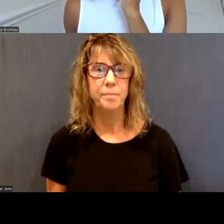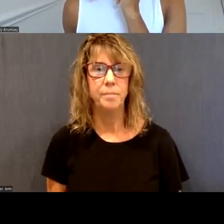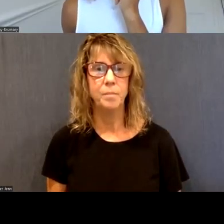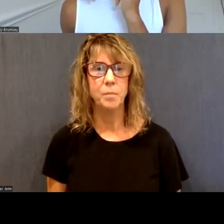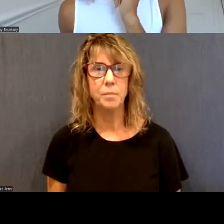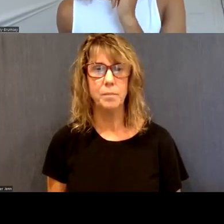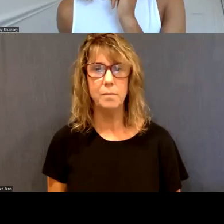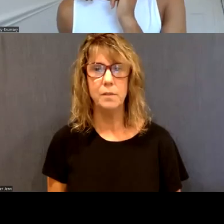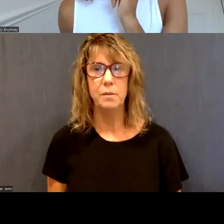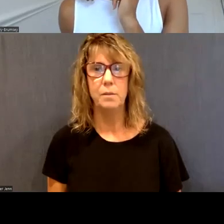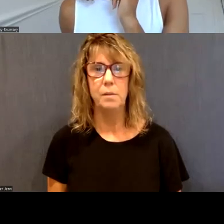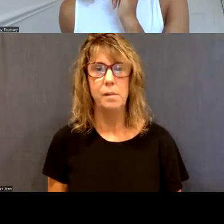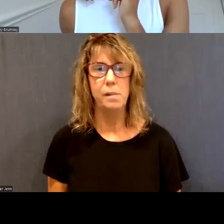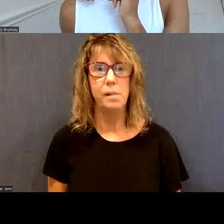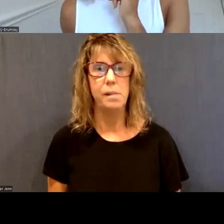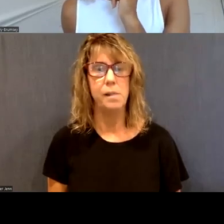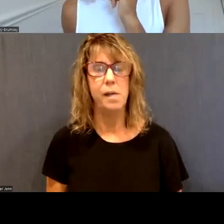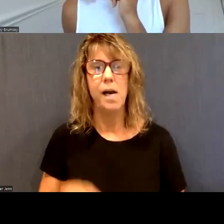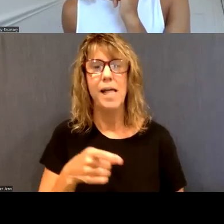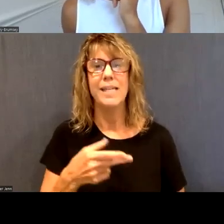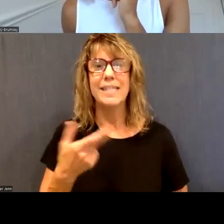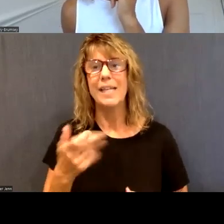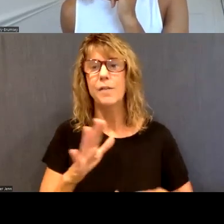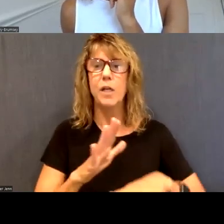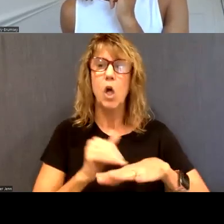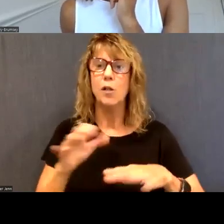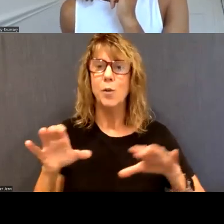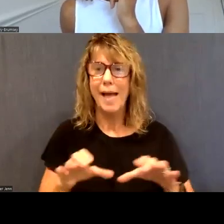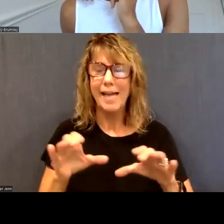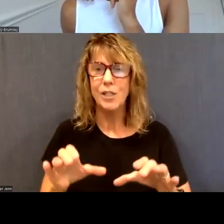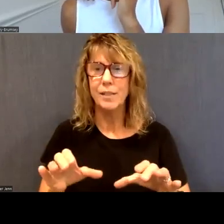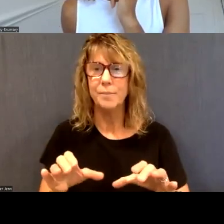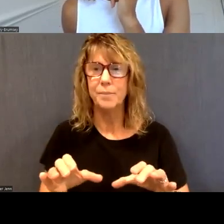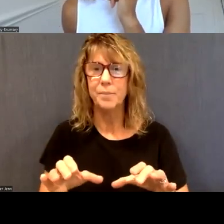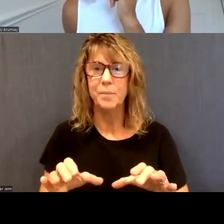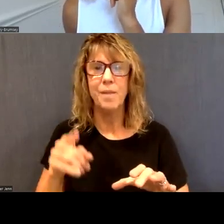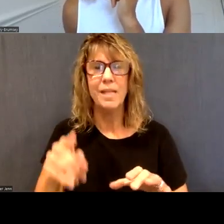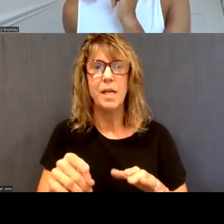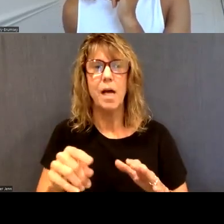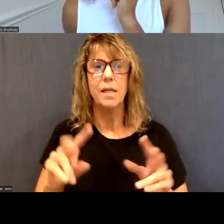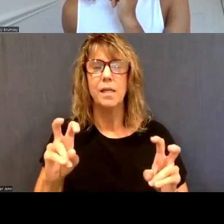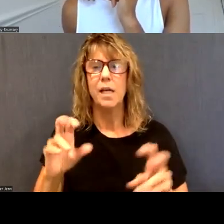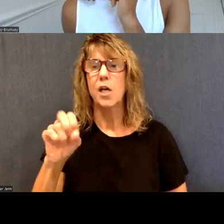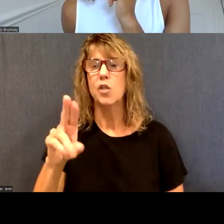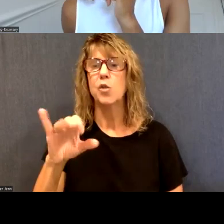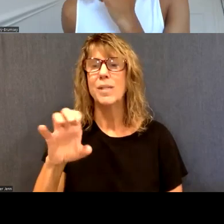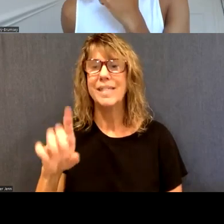Oh, another, this is a little bit of a call to action. As you all know, Moving America's Soul on Suicide is a fantastic